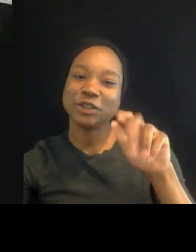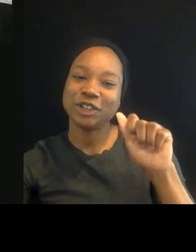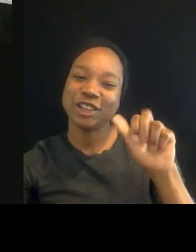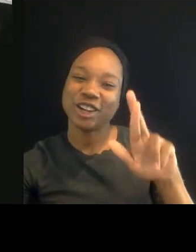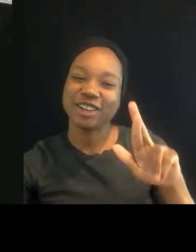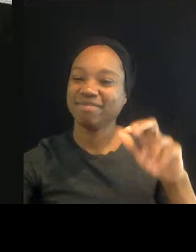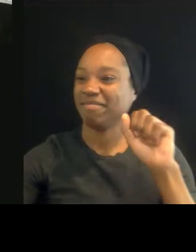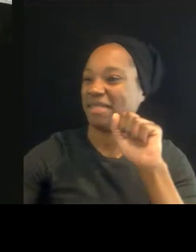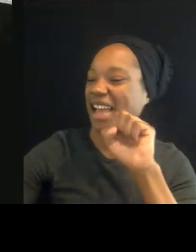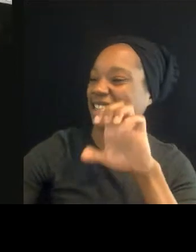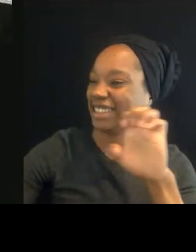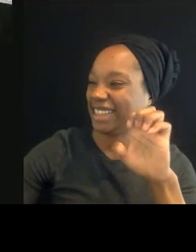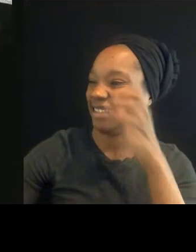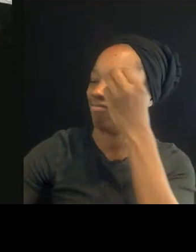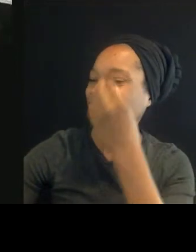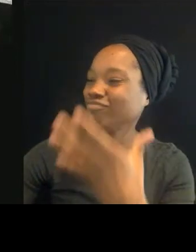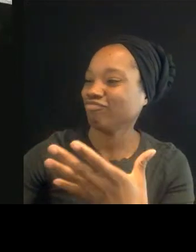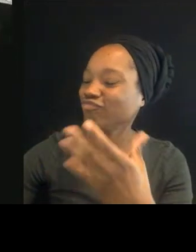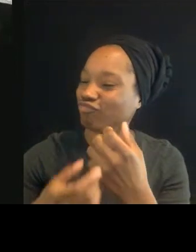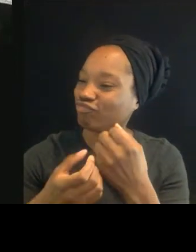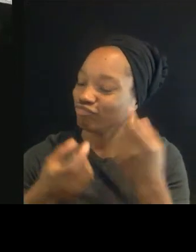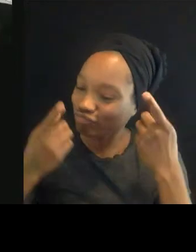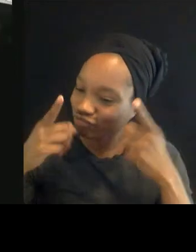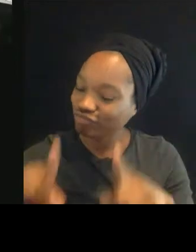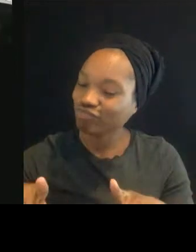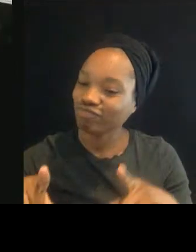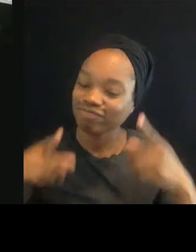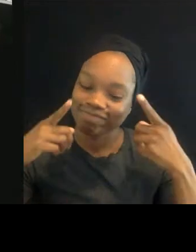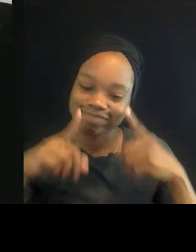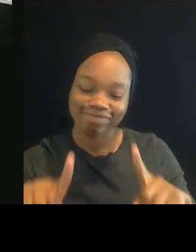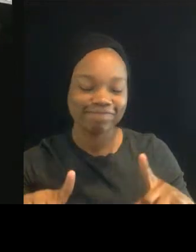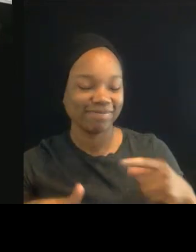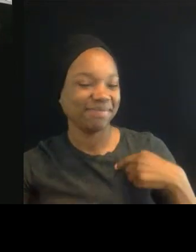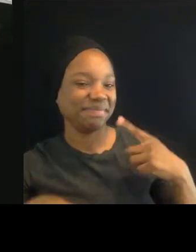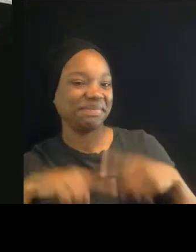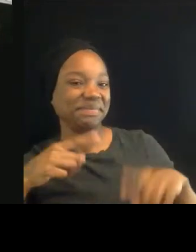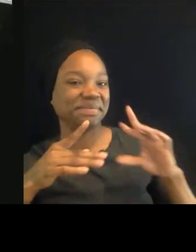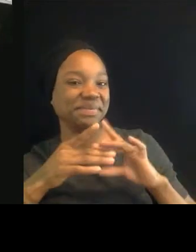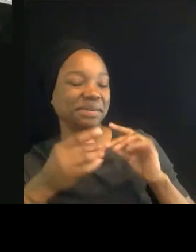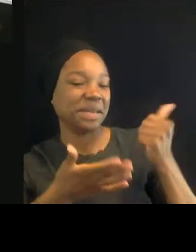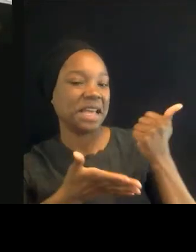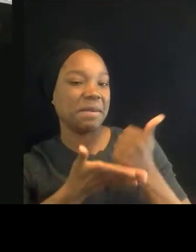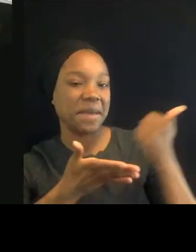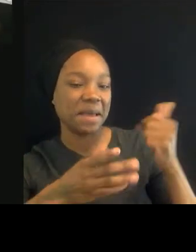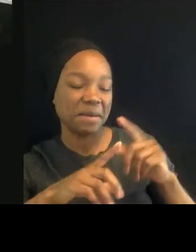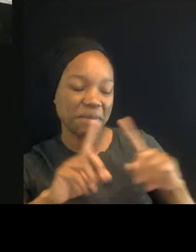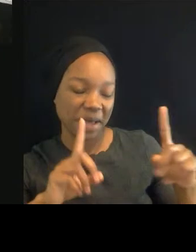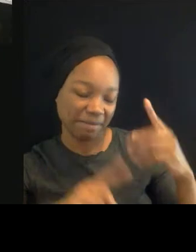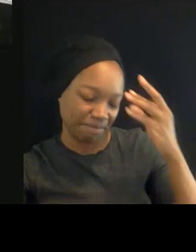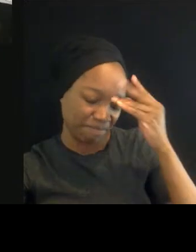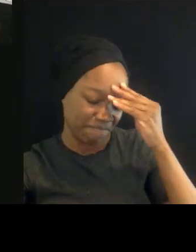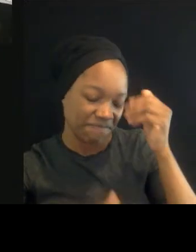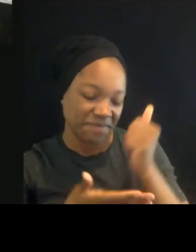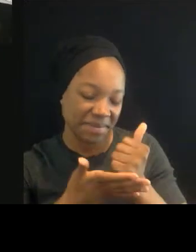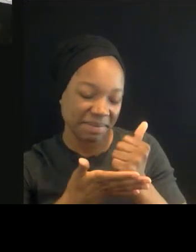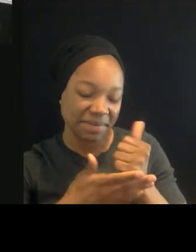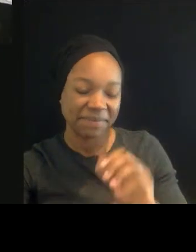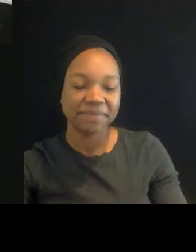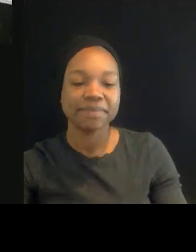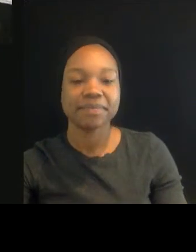I was gonna think it. So, amen. Michael, what about you? What brought you to your work?